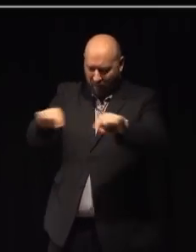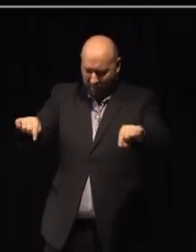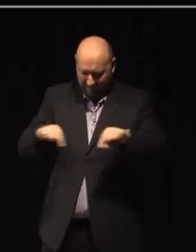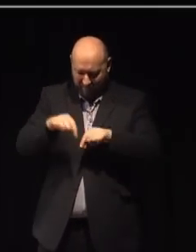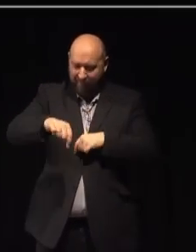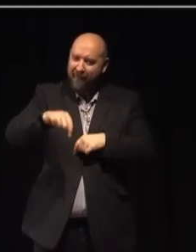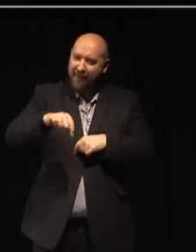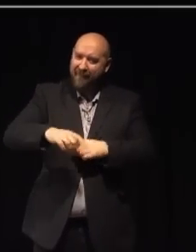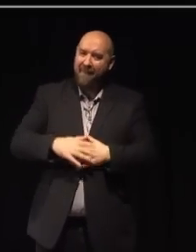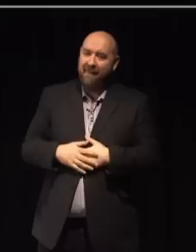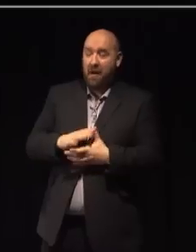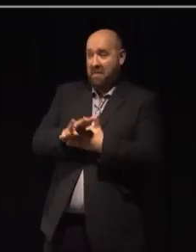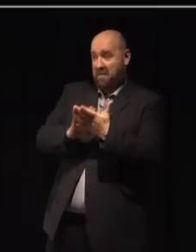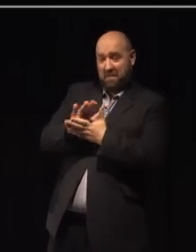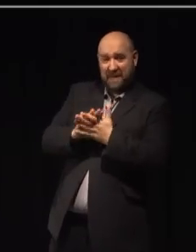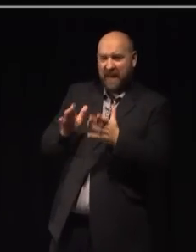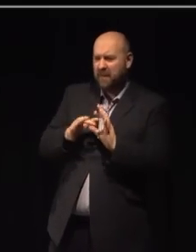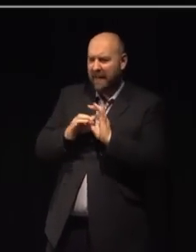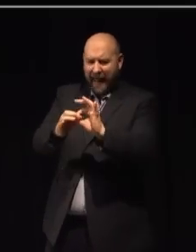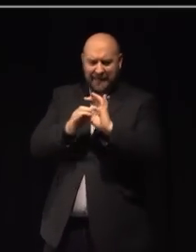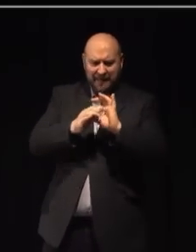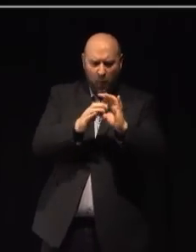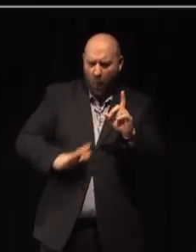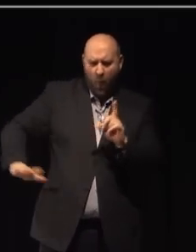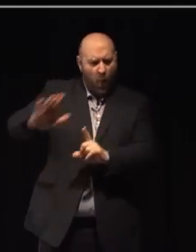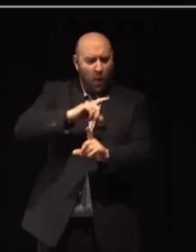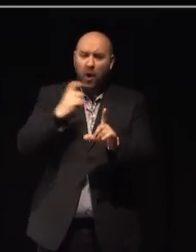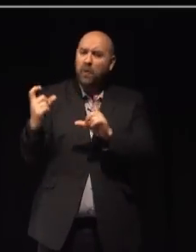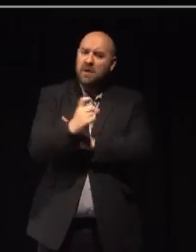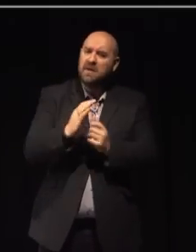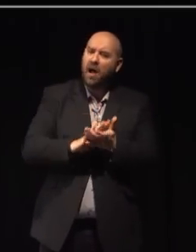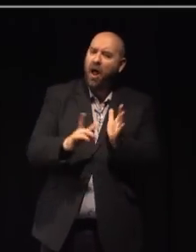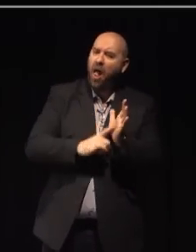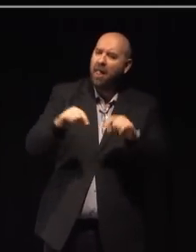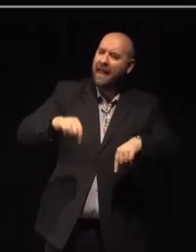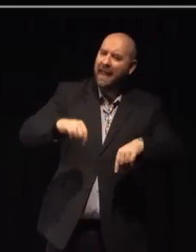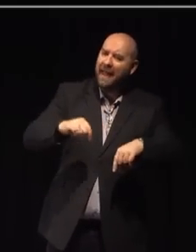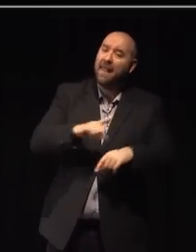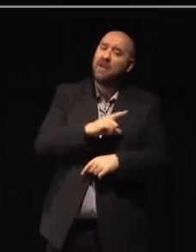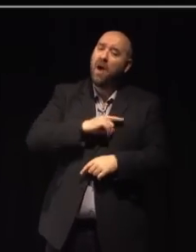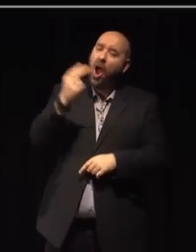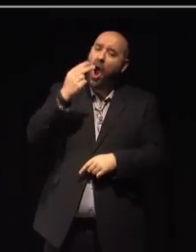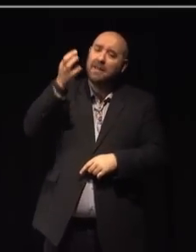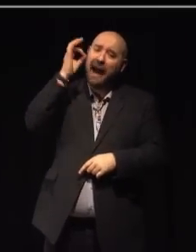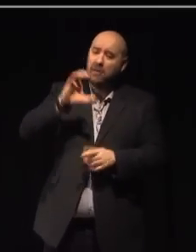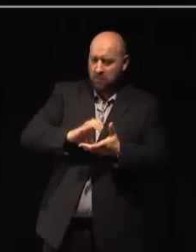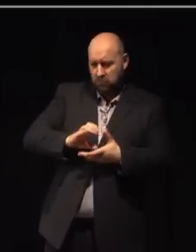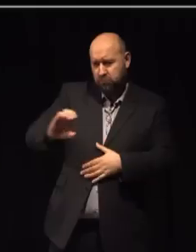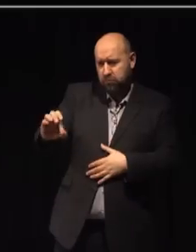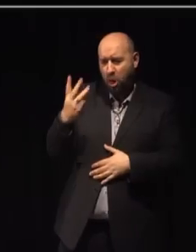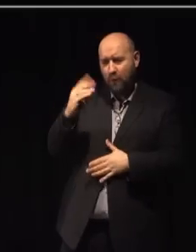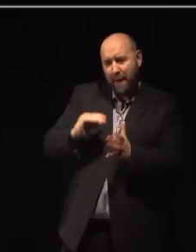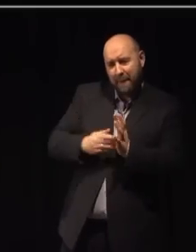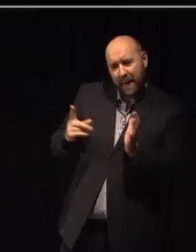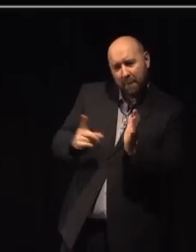burgeoning creative centre needed to be connected to all of Hull's communities. That's why Arts Council England awarded £3 million from our